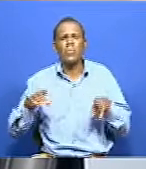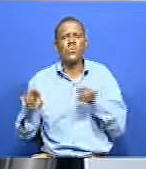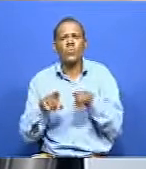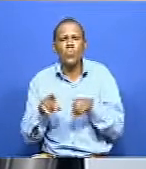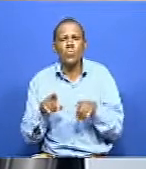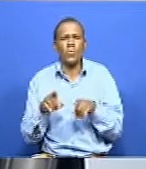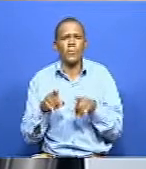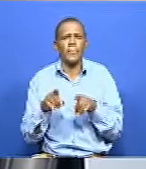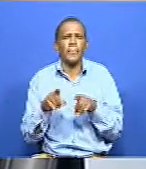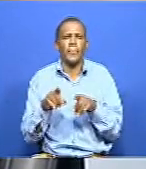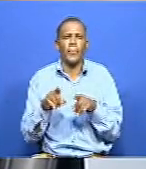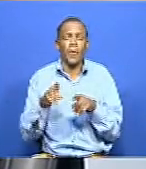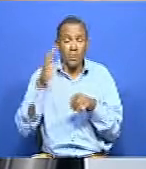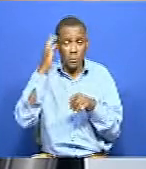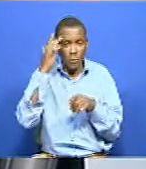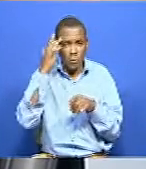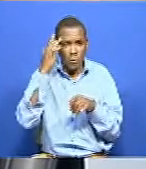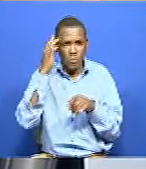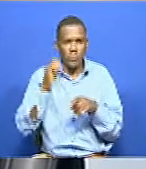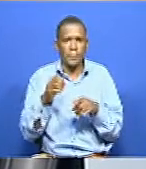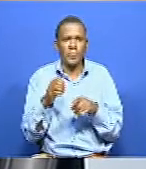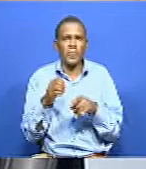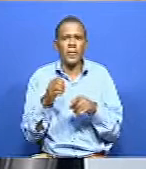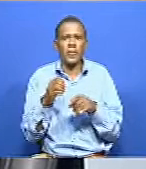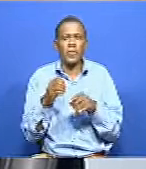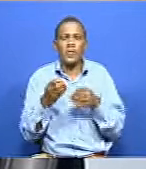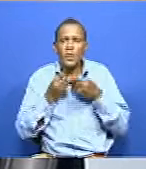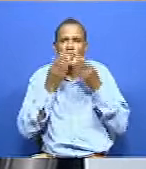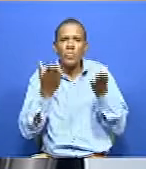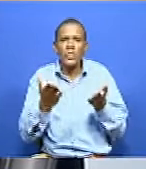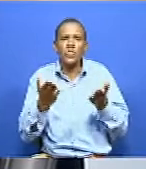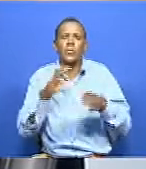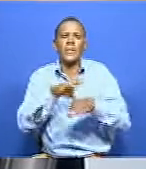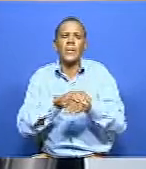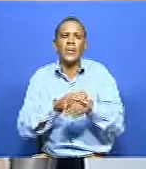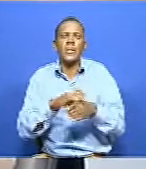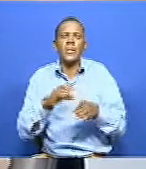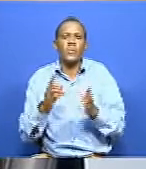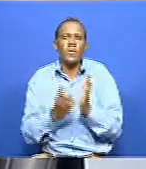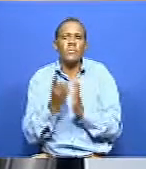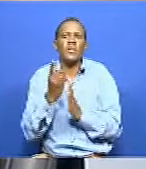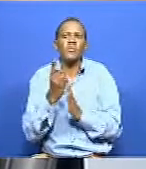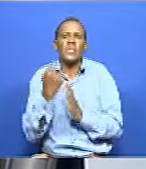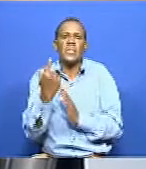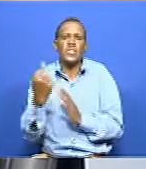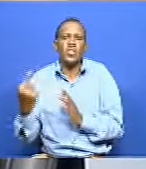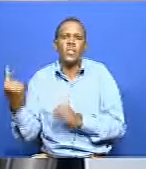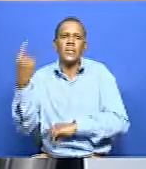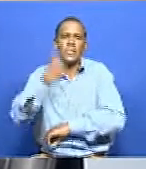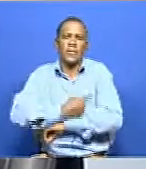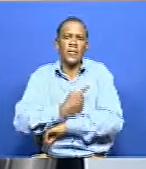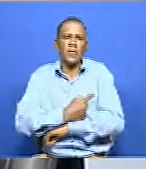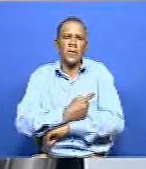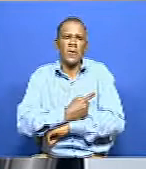developing in the name, you know, in terms of information access, we are developing every day. We didn't have, we had zero